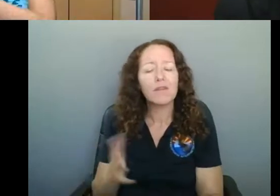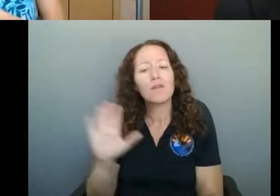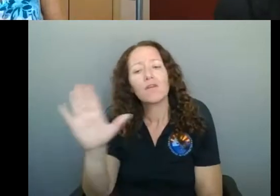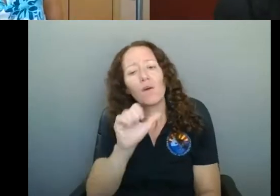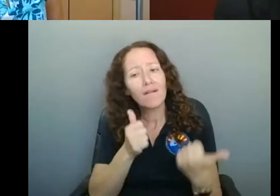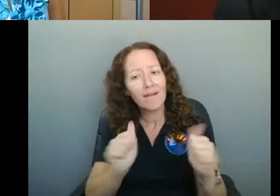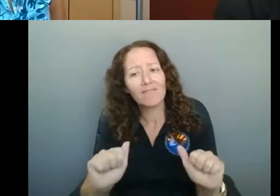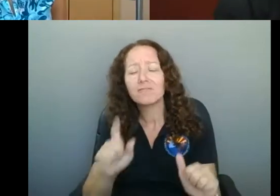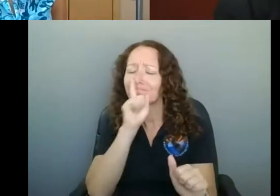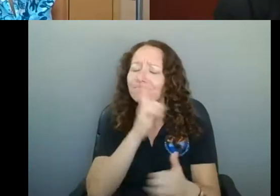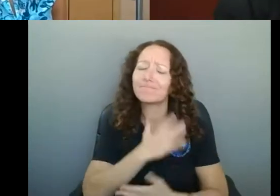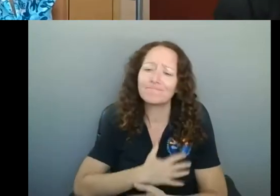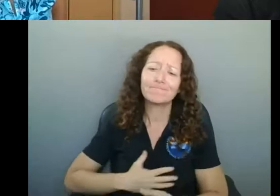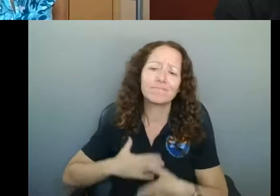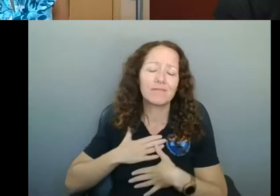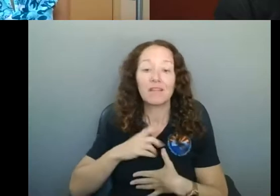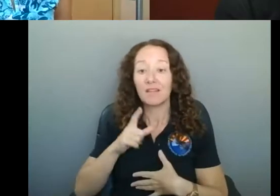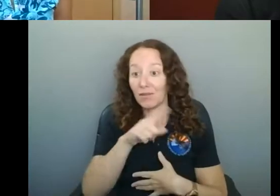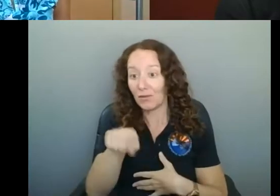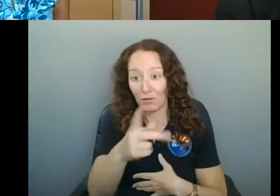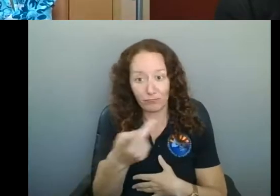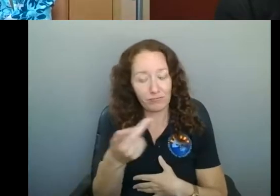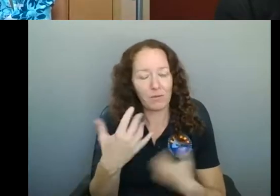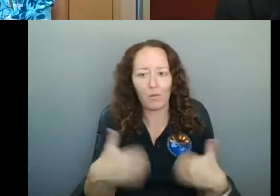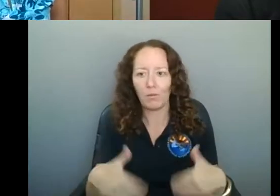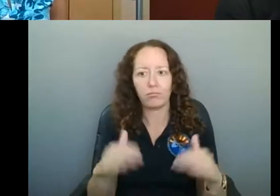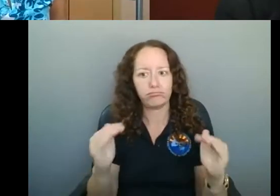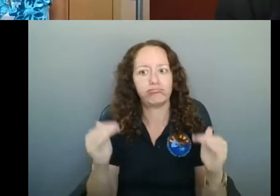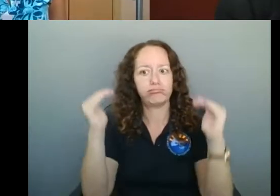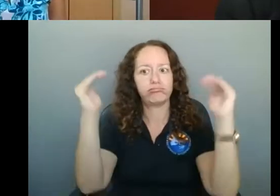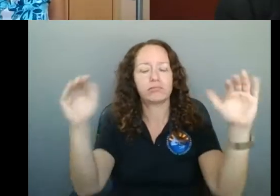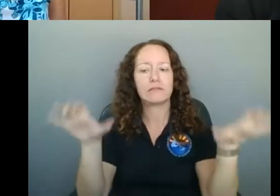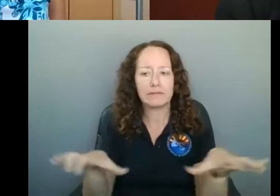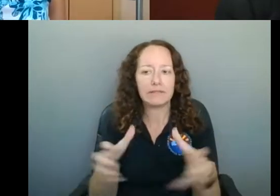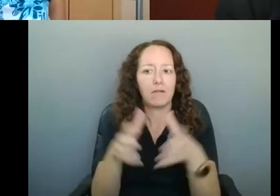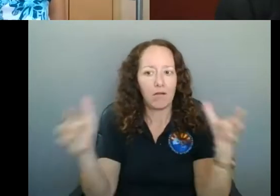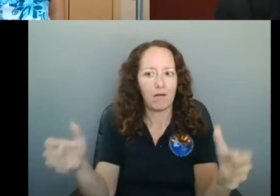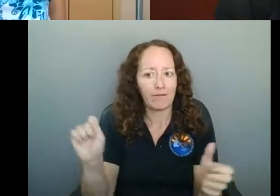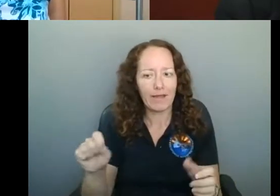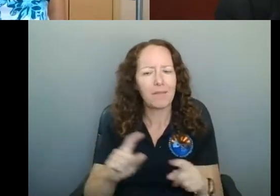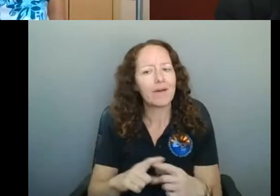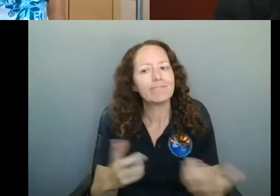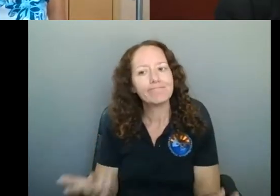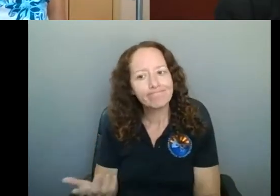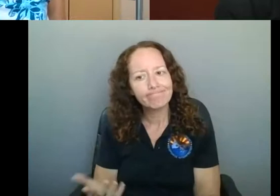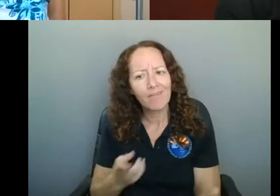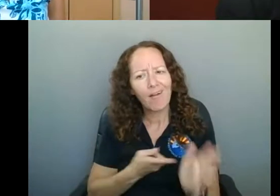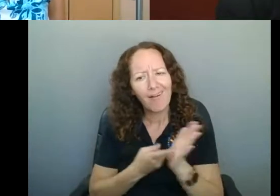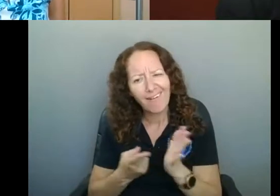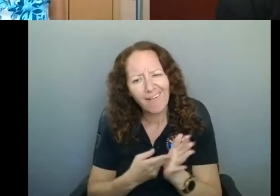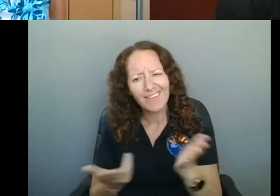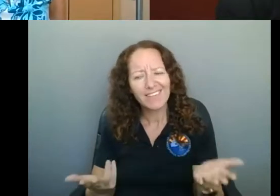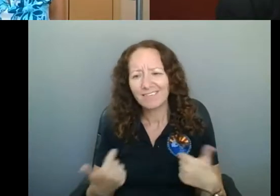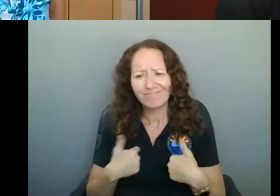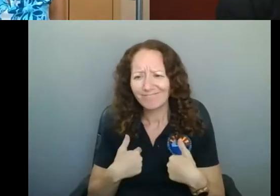you guys, you know, have gone above and beyond, you know, but let's be real here. I'm not a